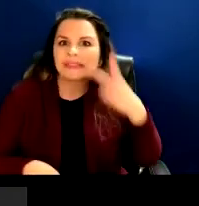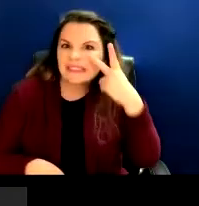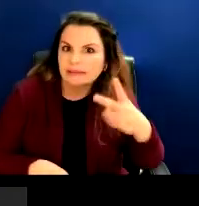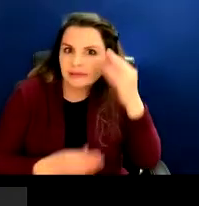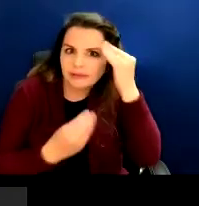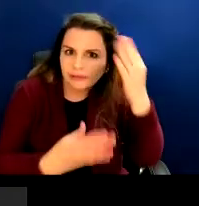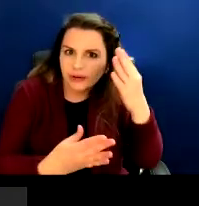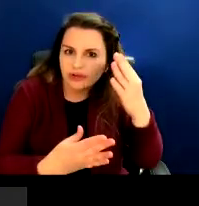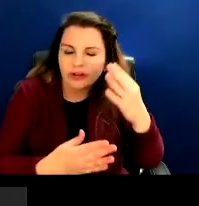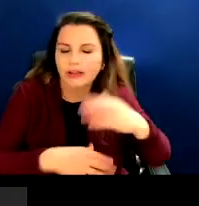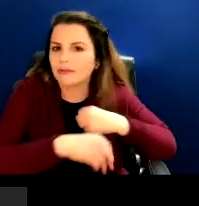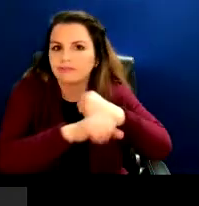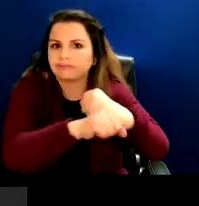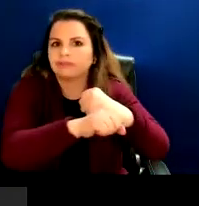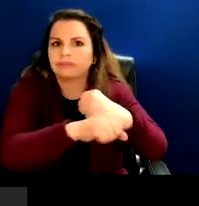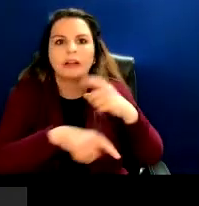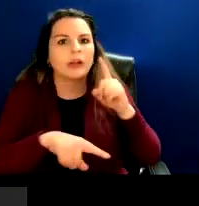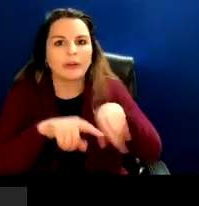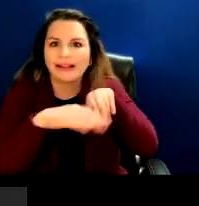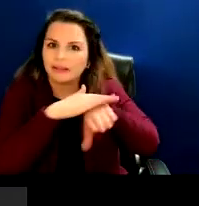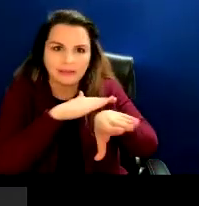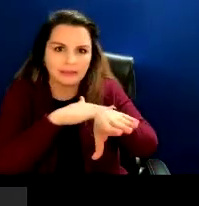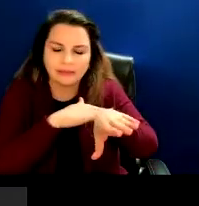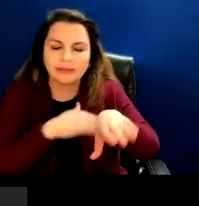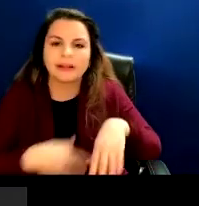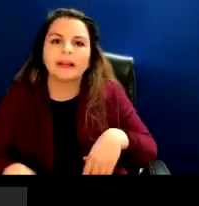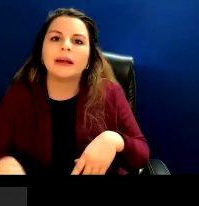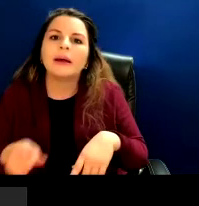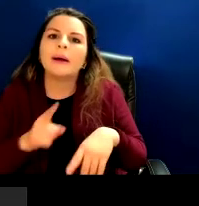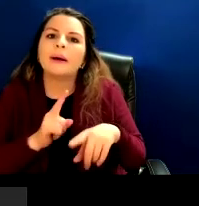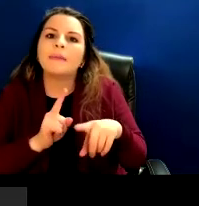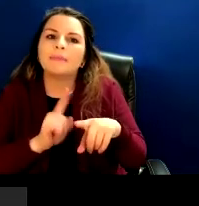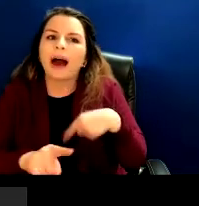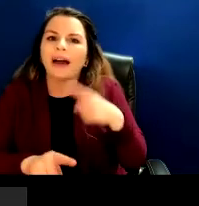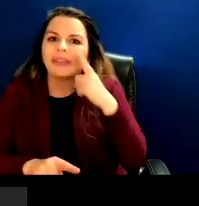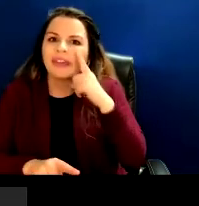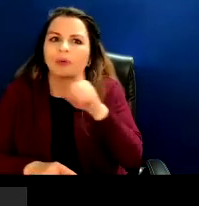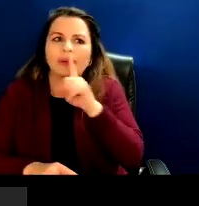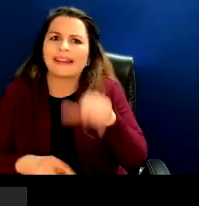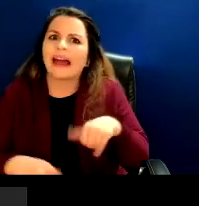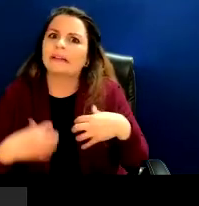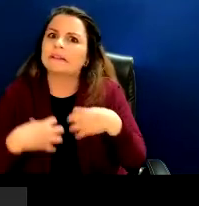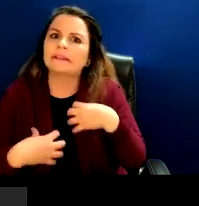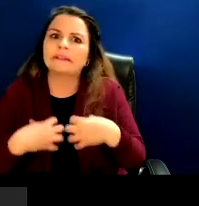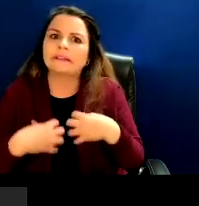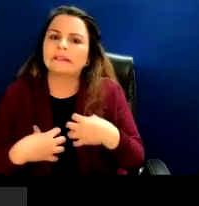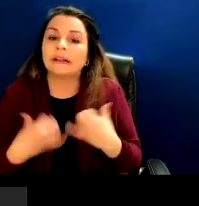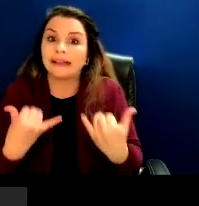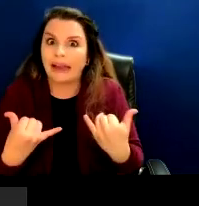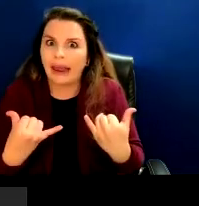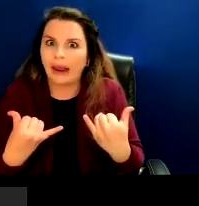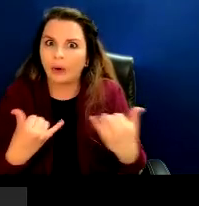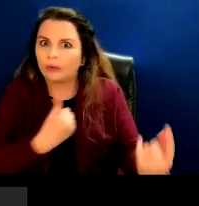information. And so, these are the kinds of tensions that I think in this moment in particular when